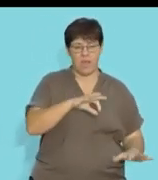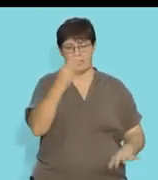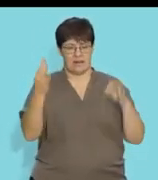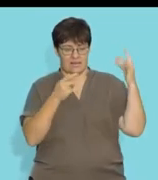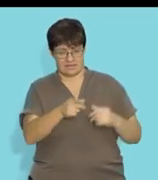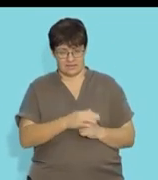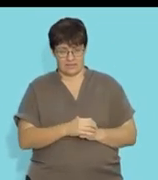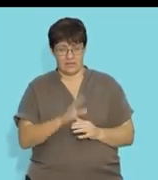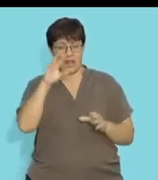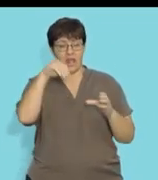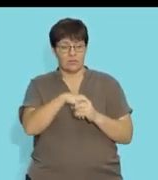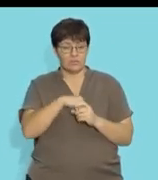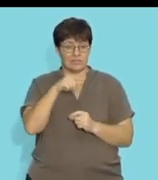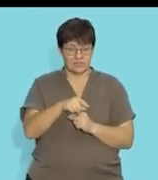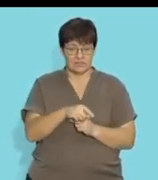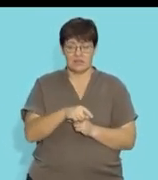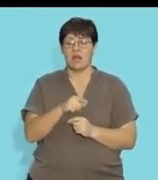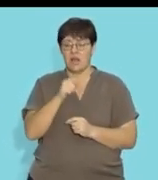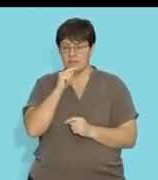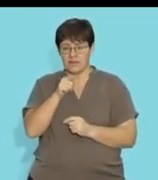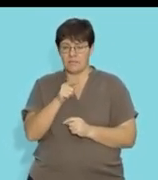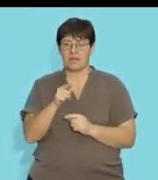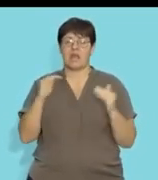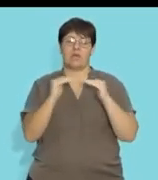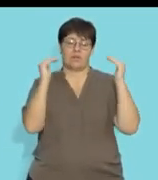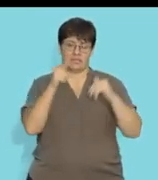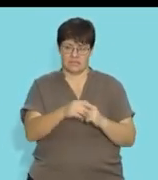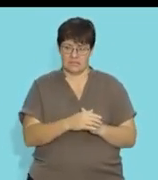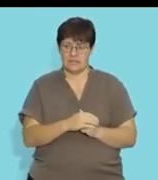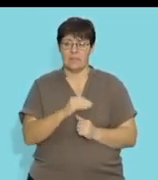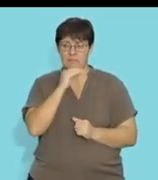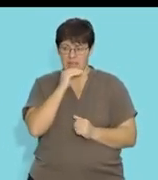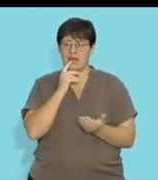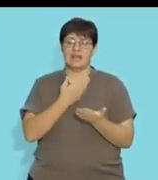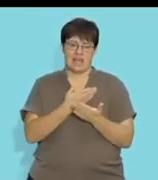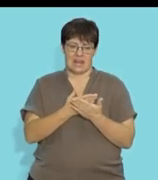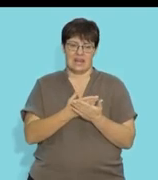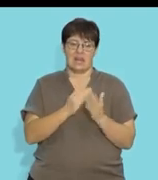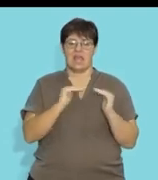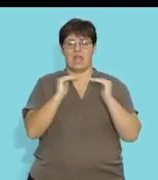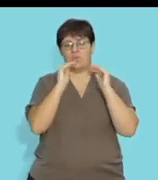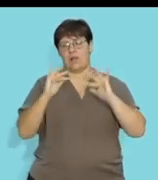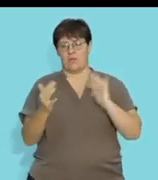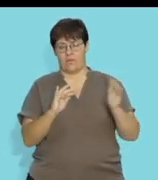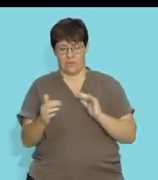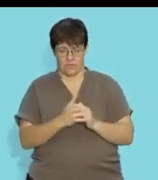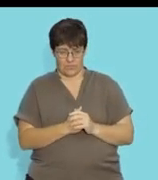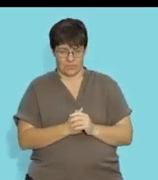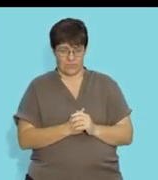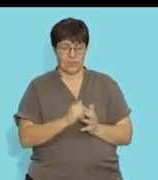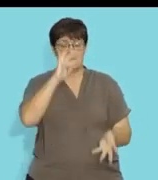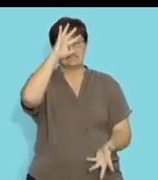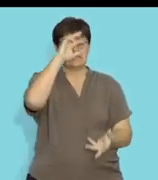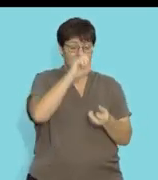that's how you analyze this. If they include a bar, you know, they're just talking about equality. Then you can talk about them being